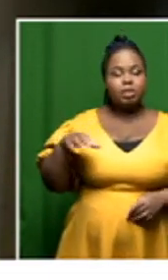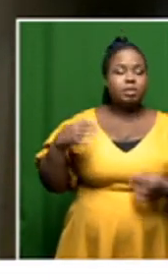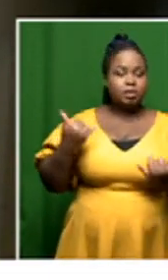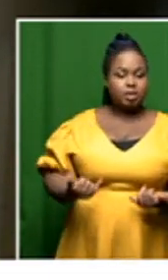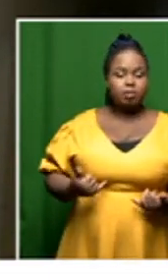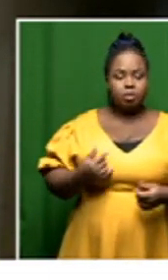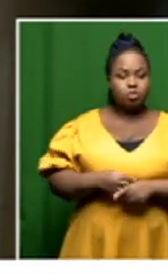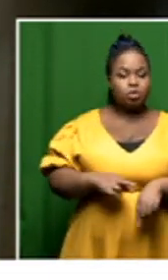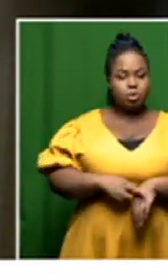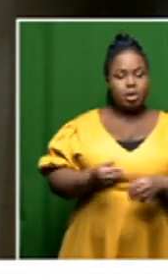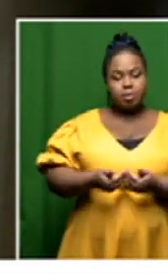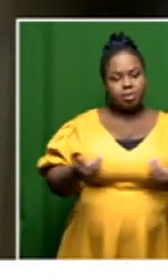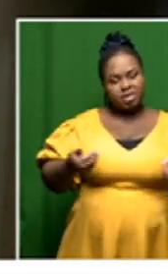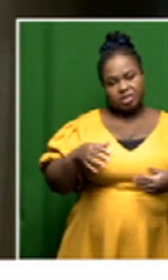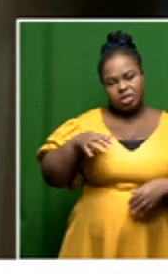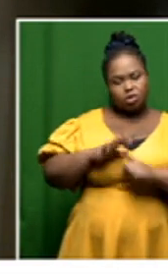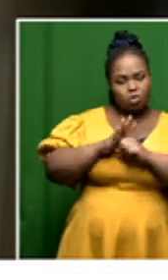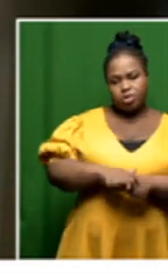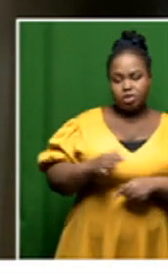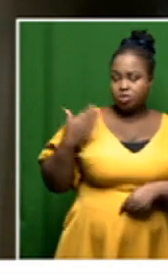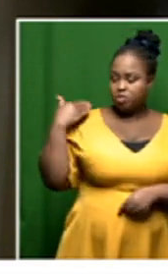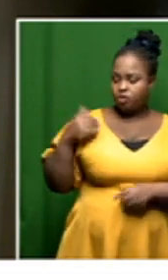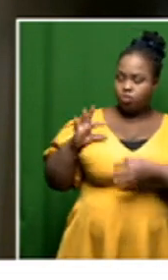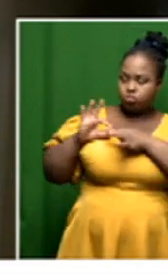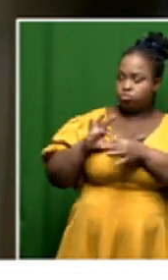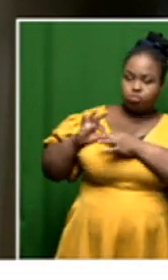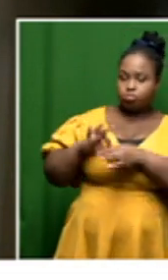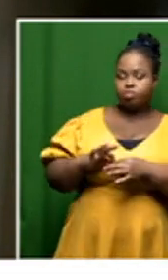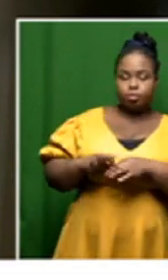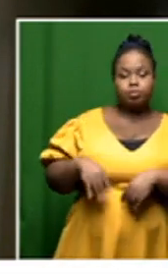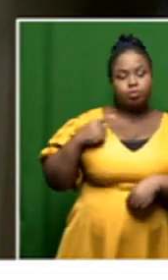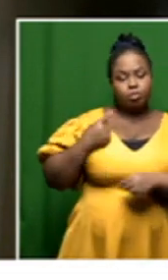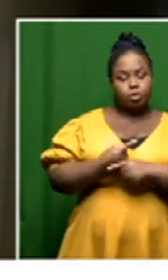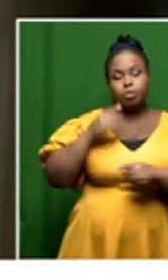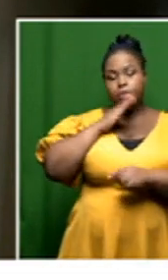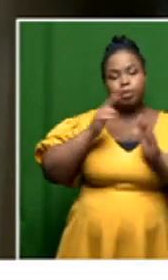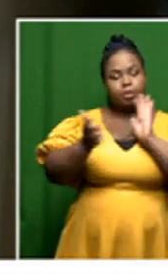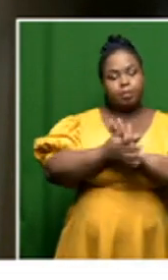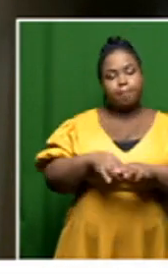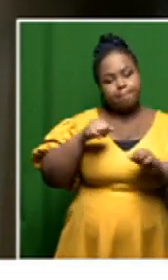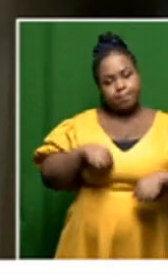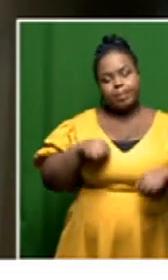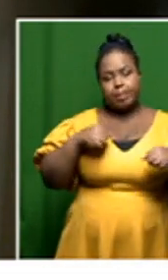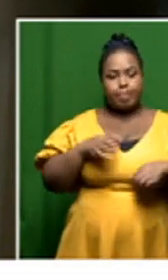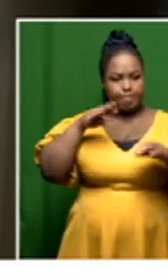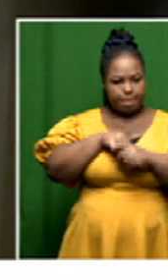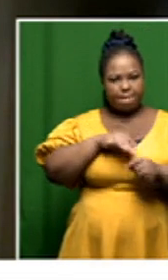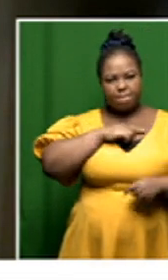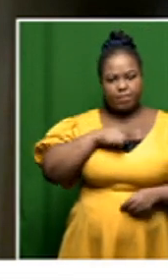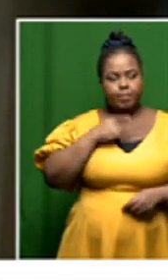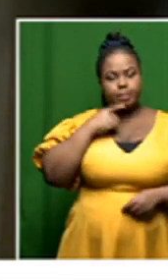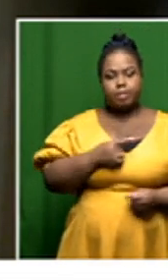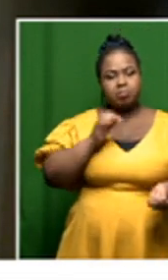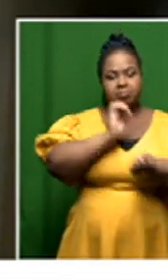with the apartheid uh operatives and they get they got into illegal deals and and not to